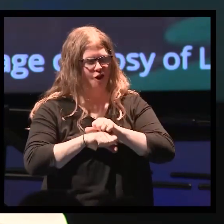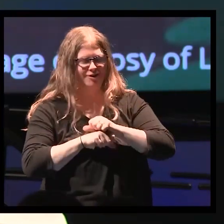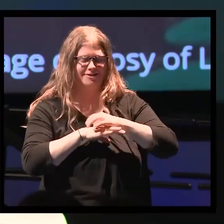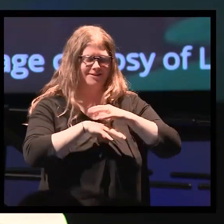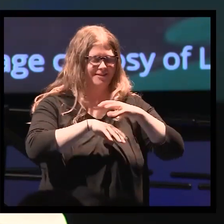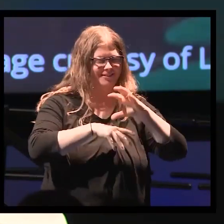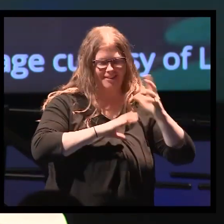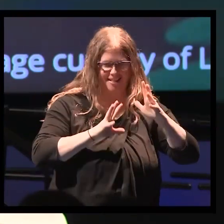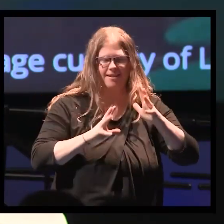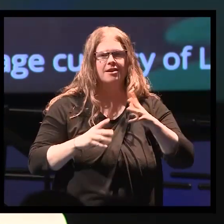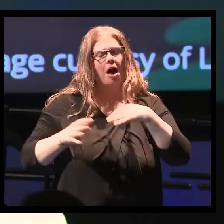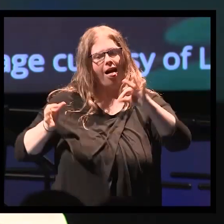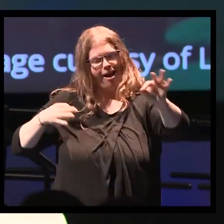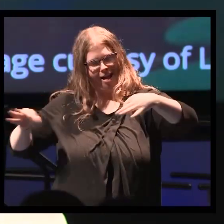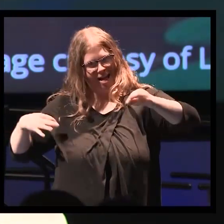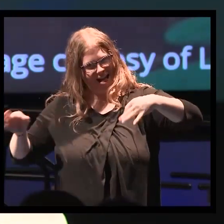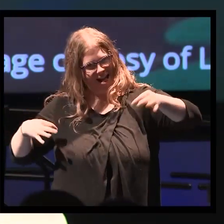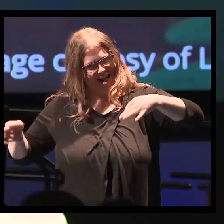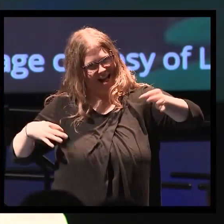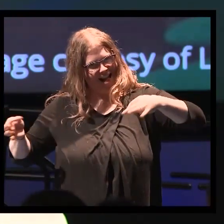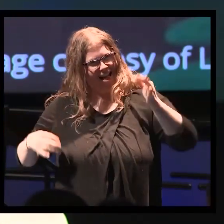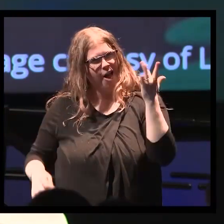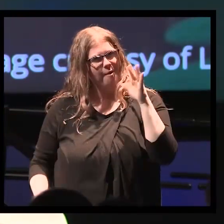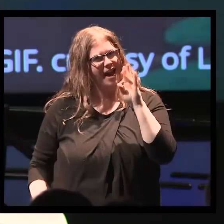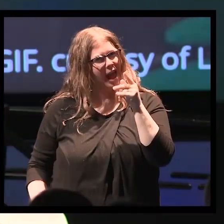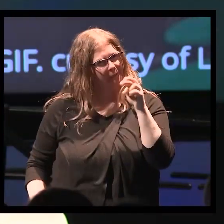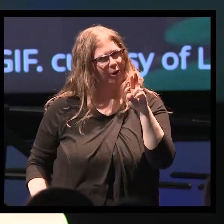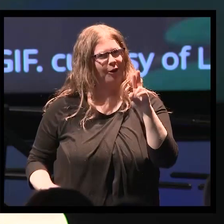fairly detailed explanation of what Amber is.